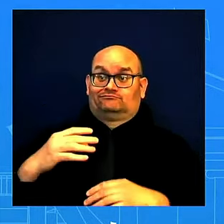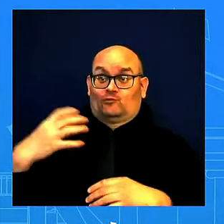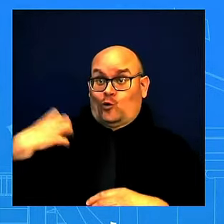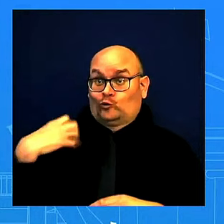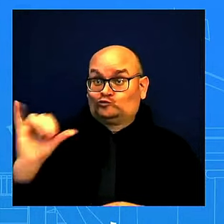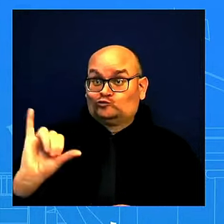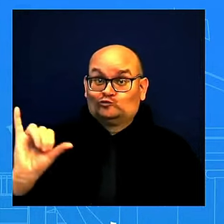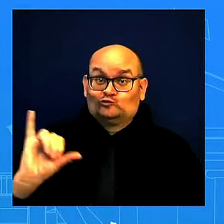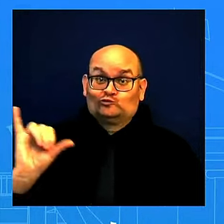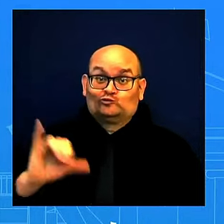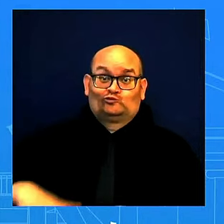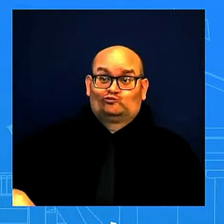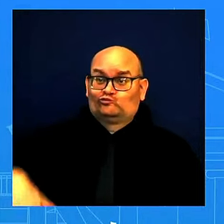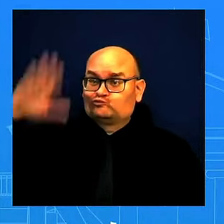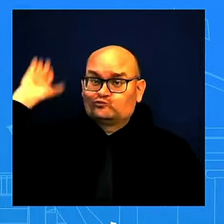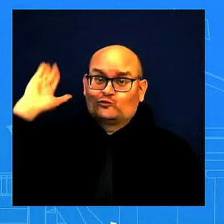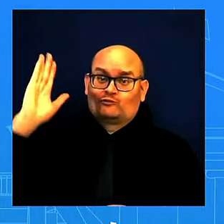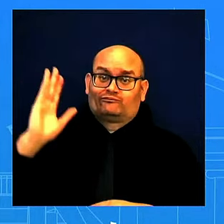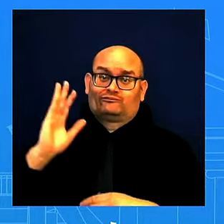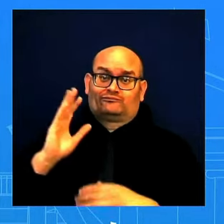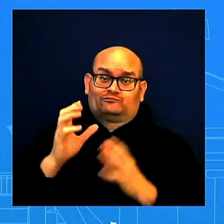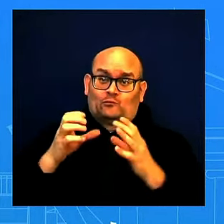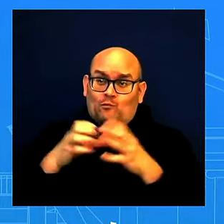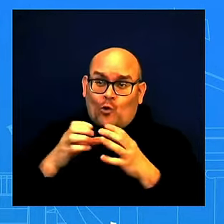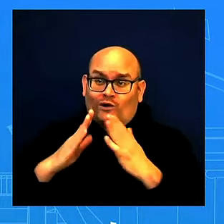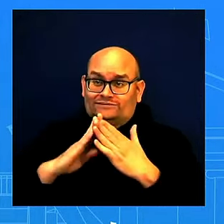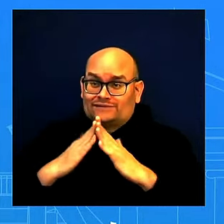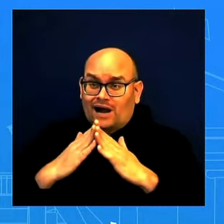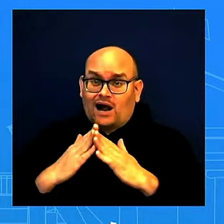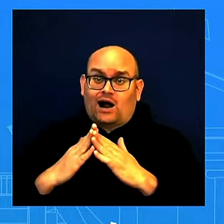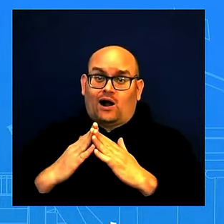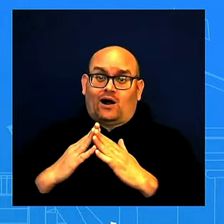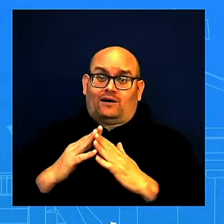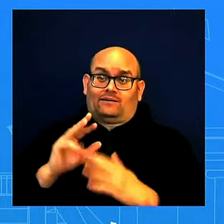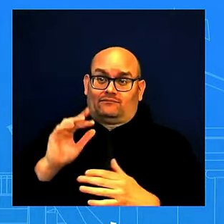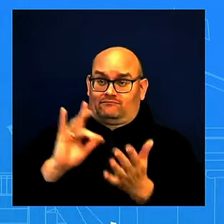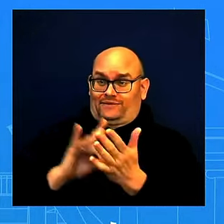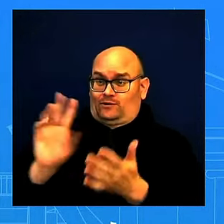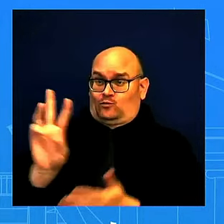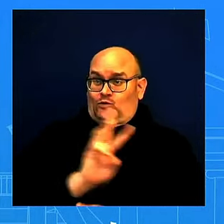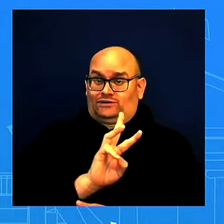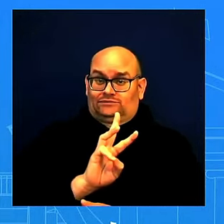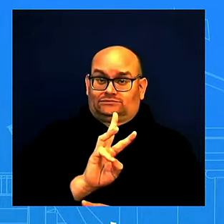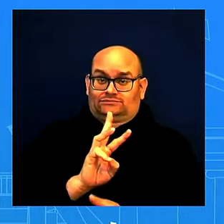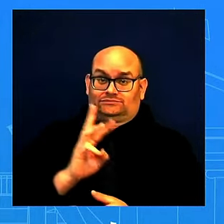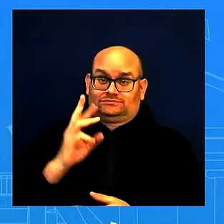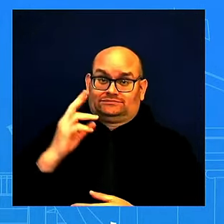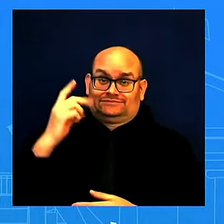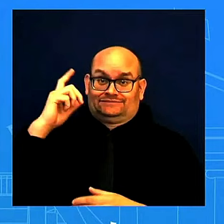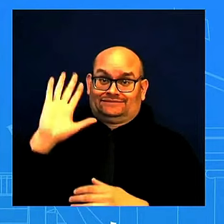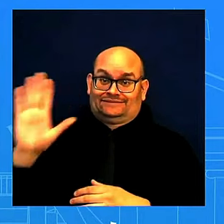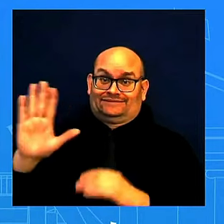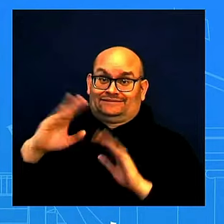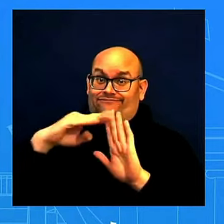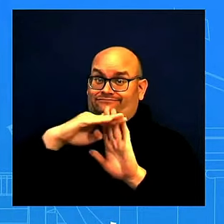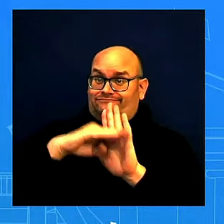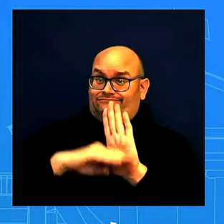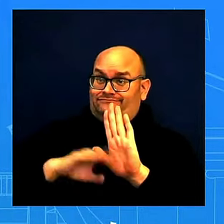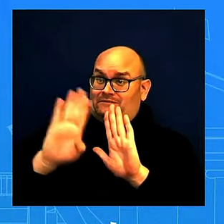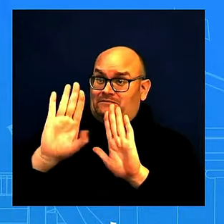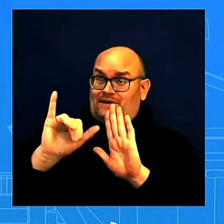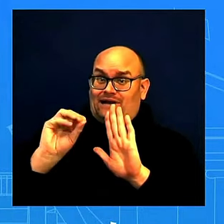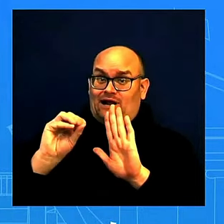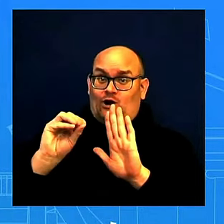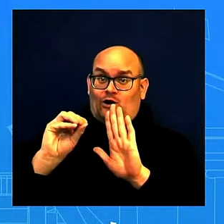a small town in the Midwest. And so I think his bio speaks for itself. Who he is speaks for himself. His